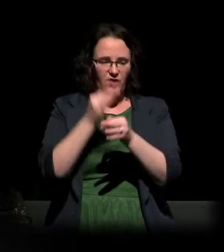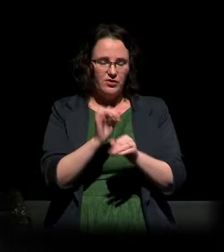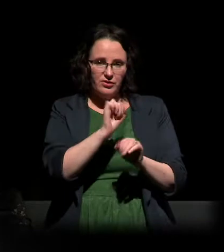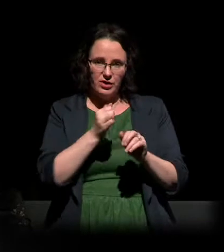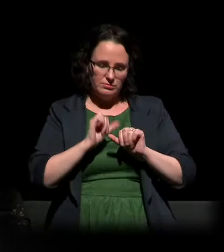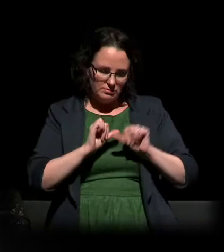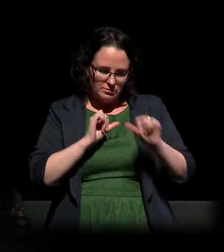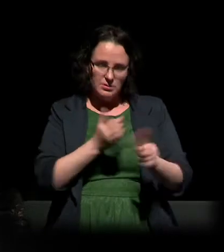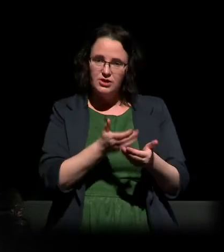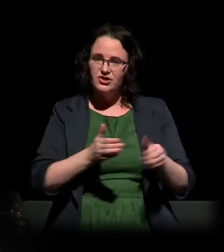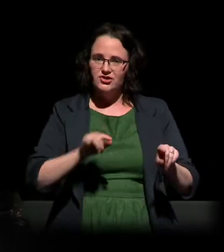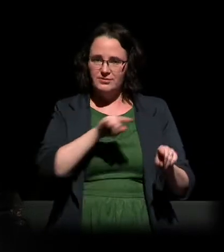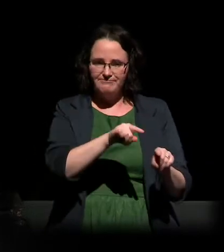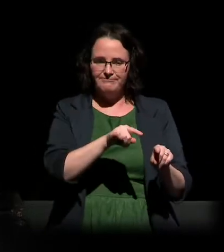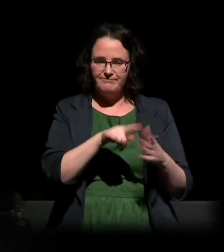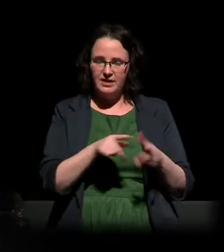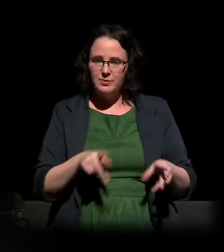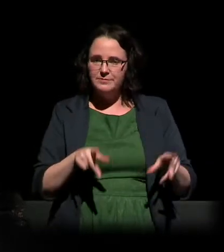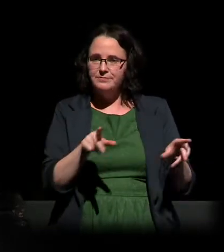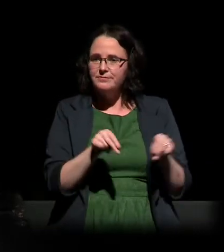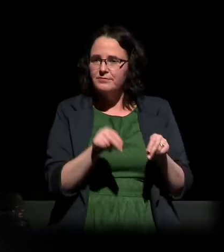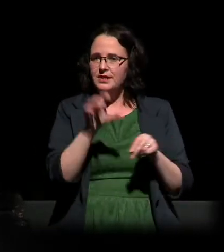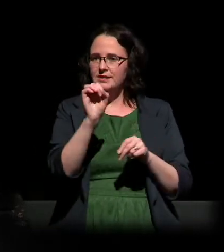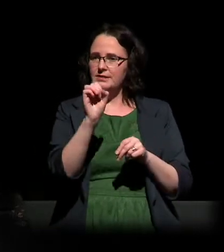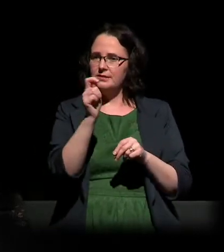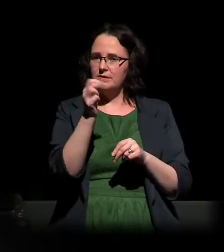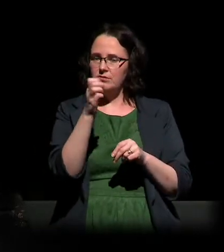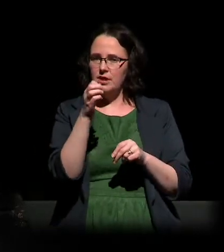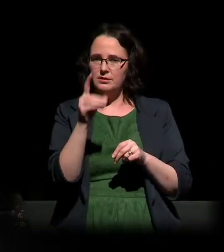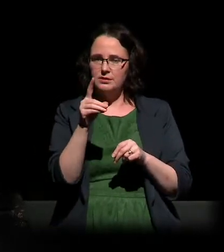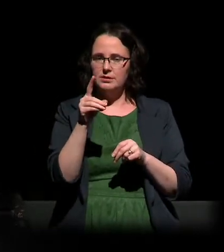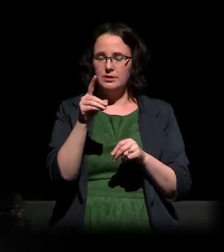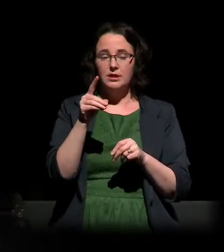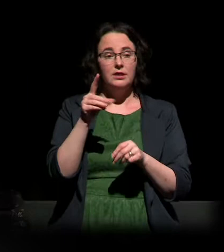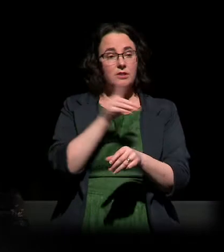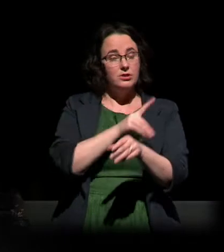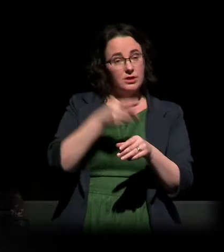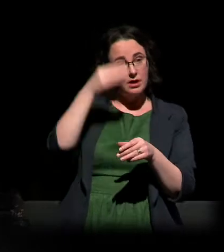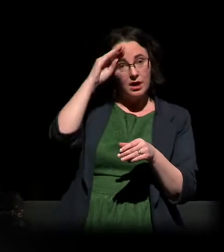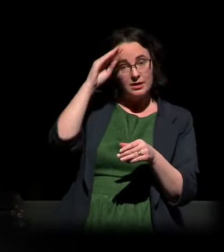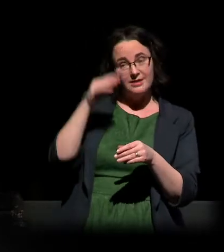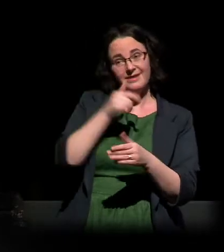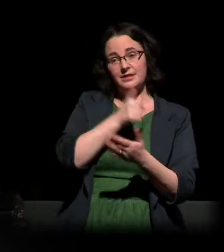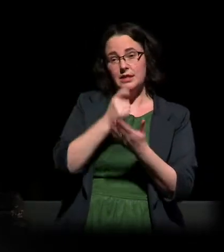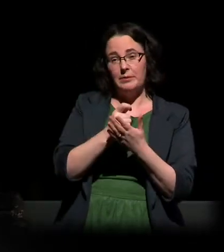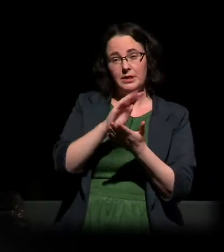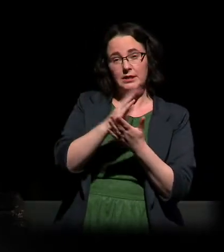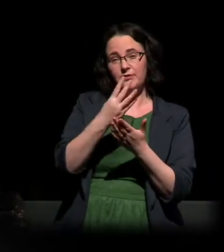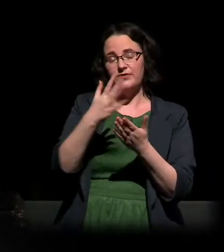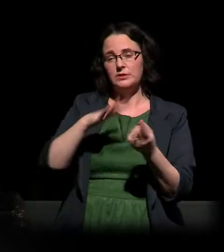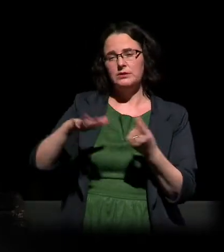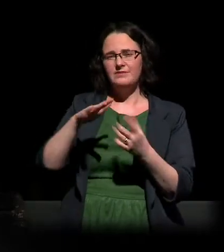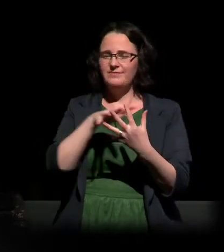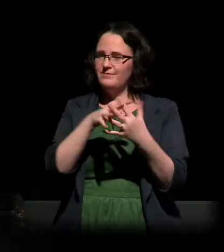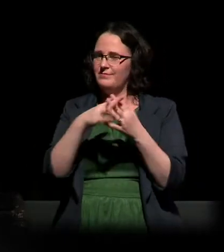The story of our state, the Irish state, during this period was rather a mixed one. The Taoiseach at the time,